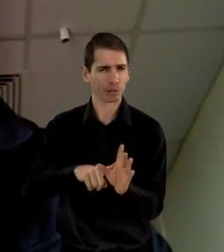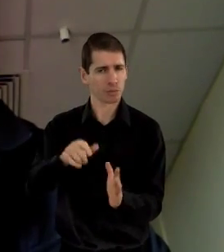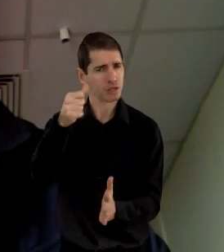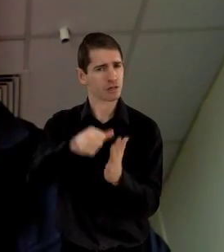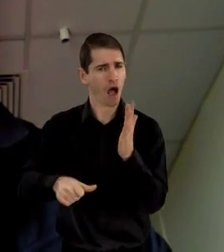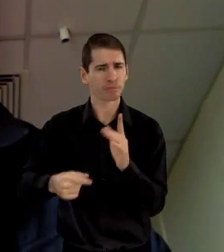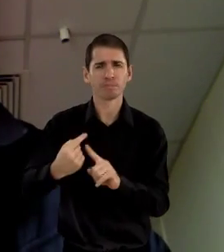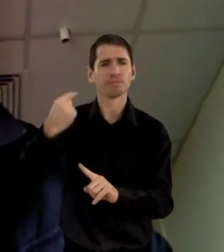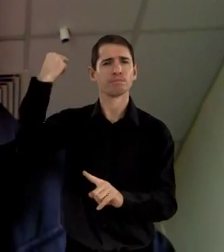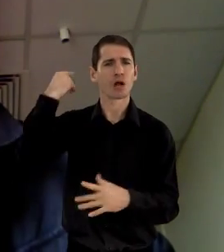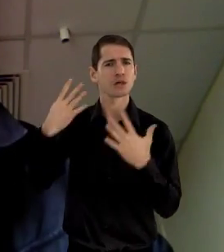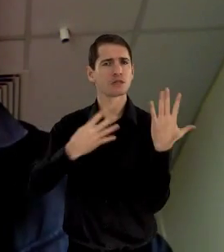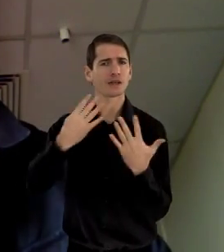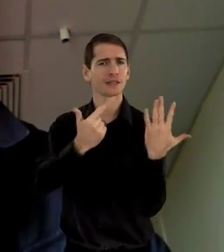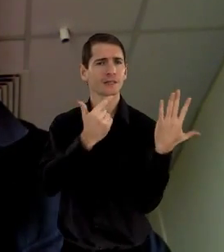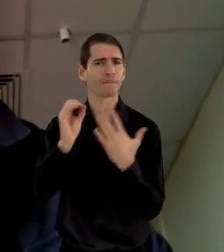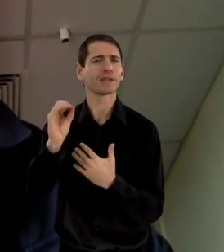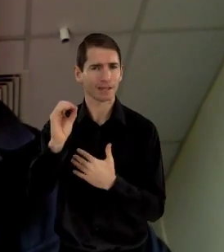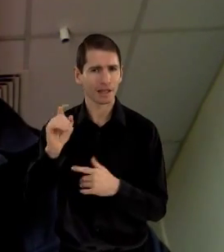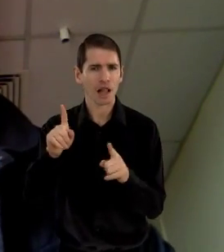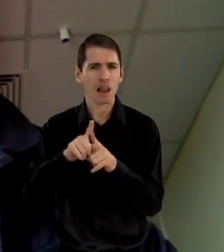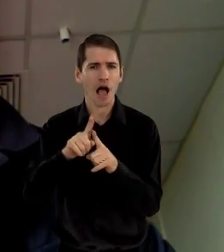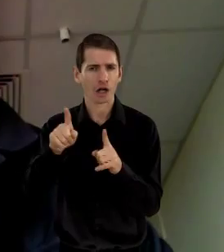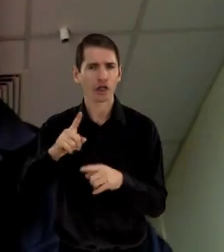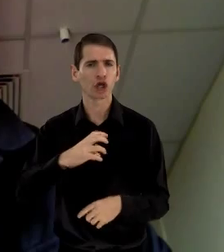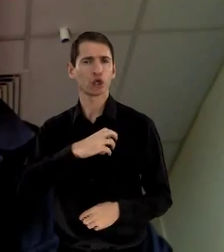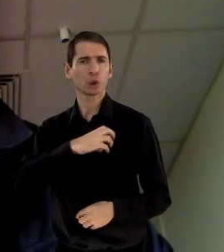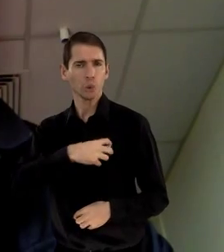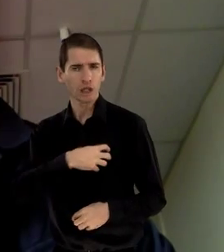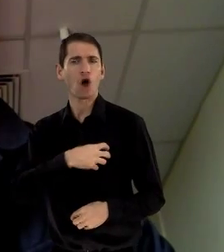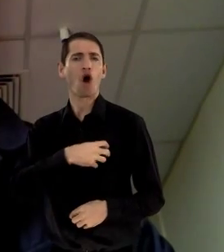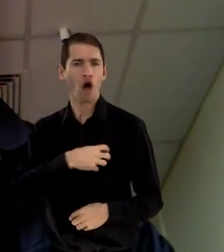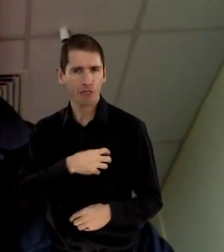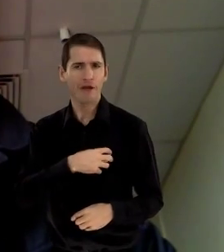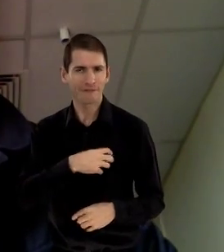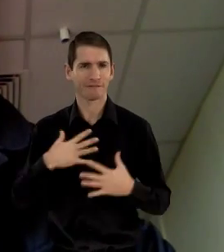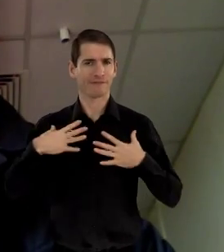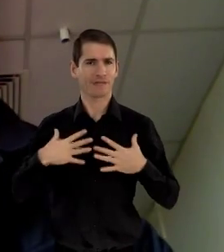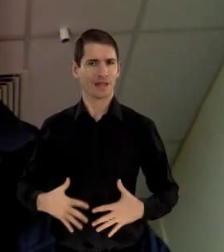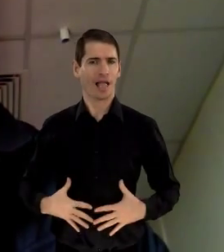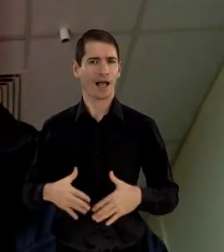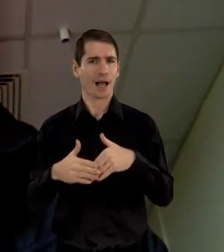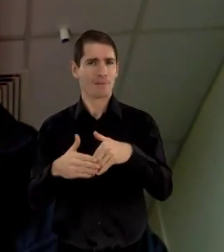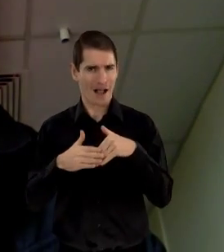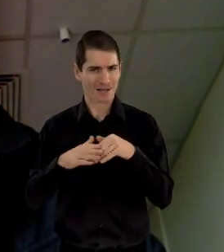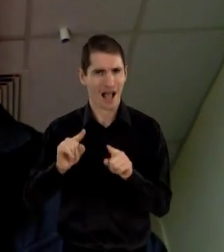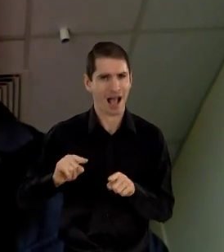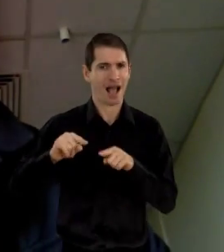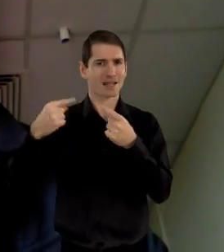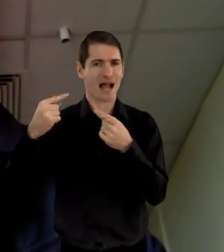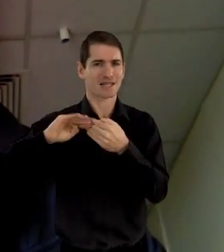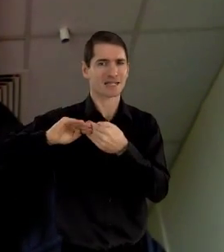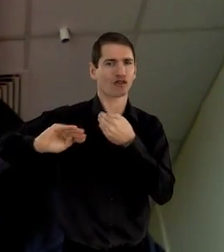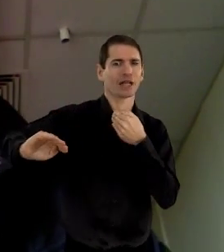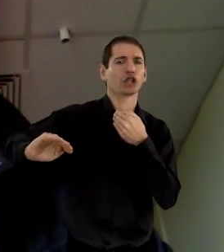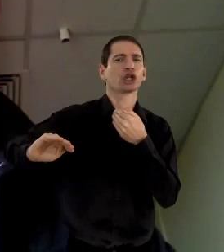years. It has its roots in the 1970s in organisations like the Union of the